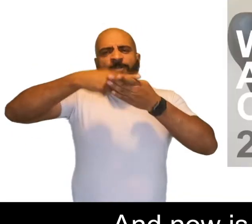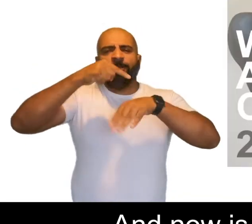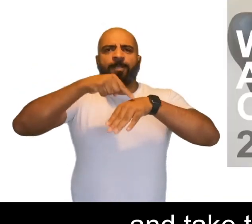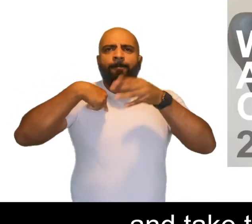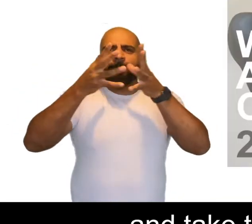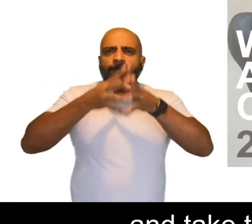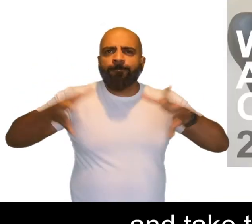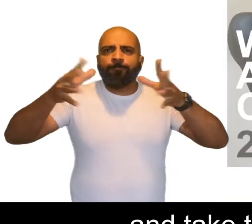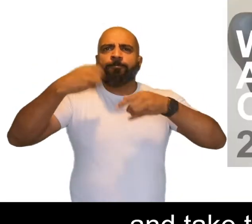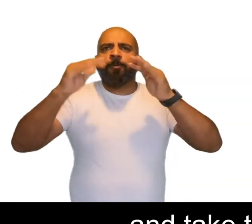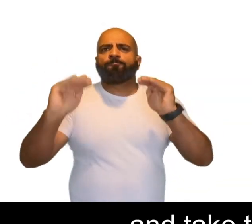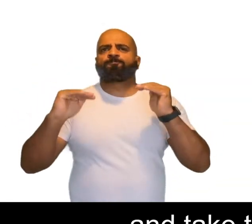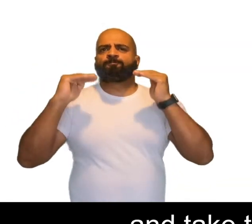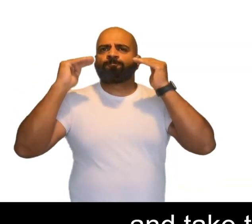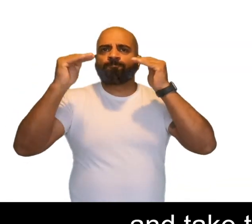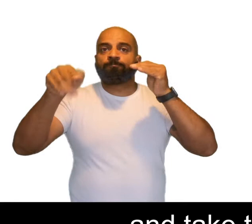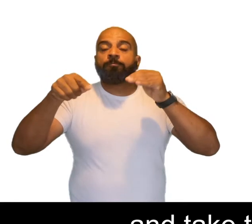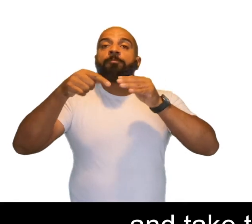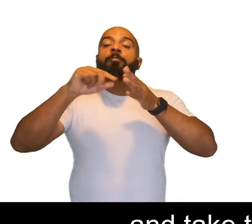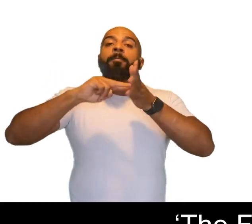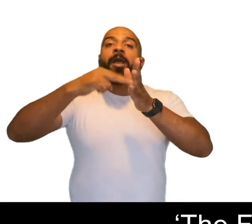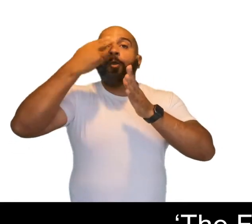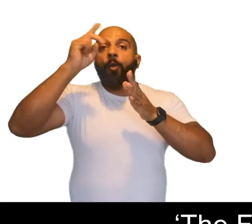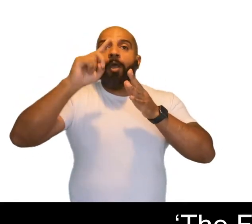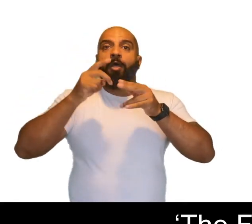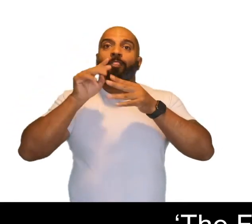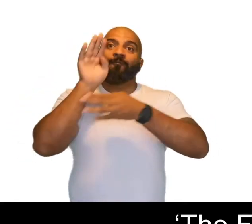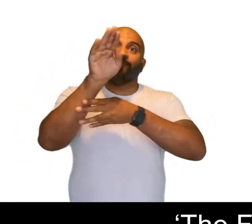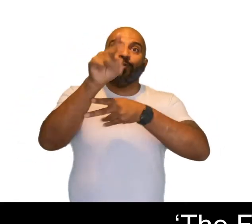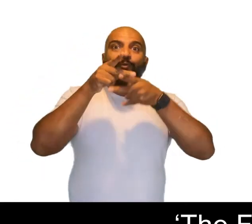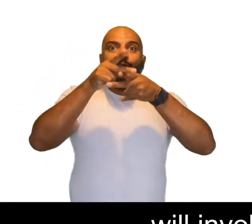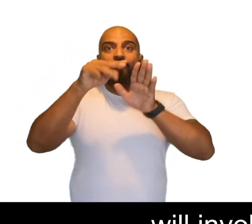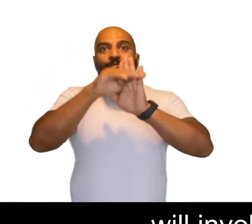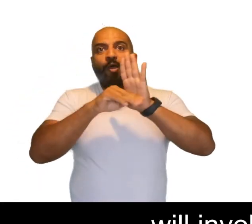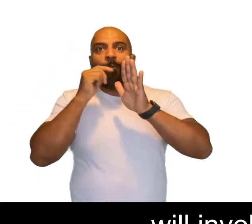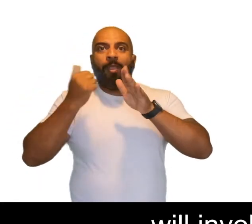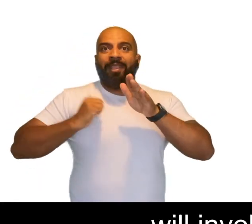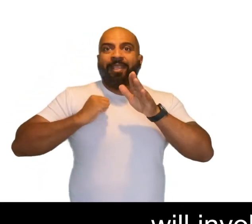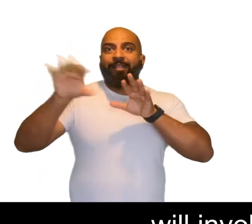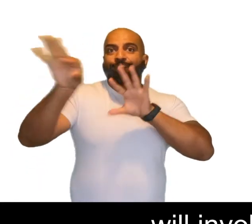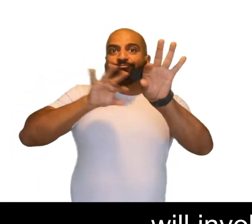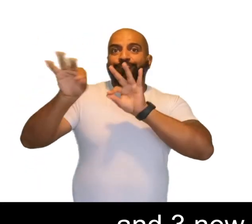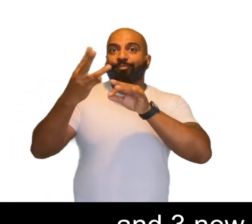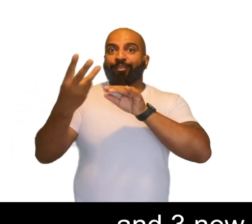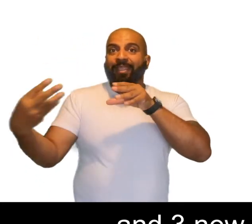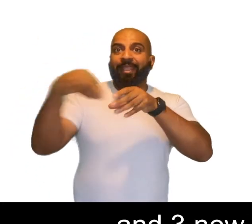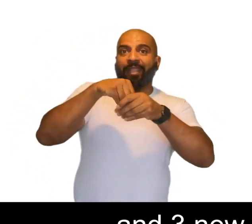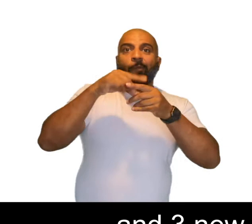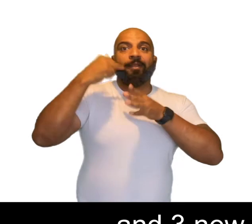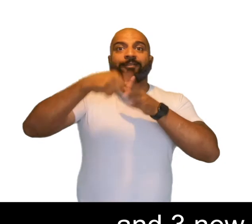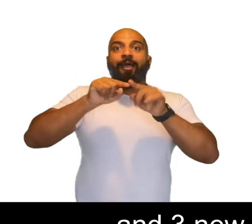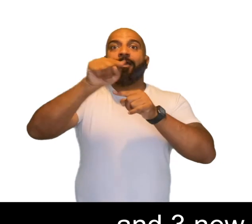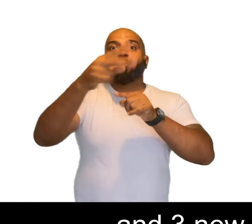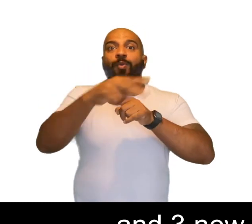this success and take the residencies to the next level. The Future Curators Programme will involve the three present partners and three new partners